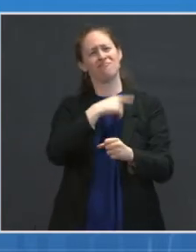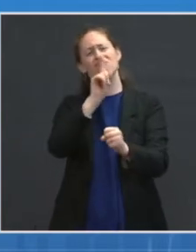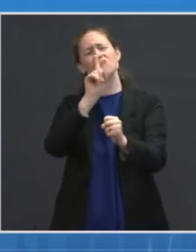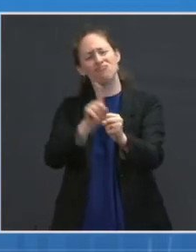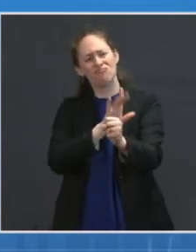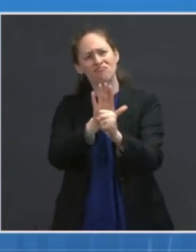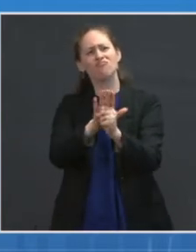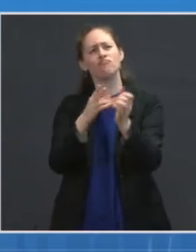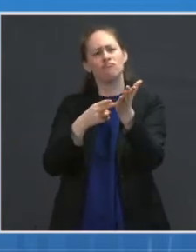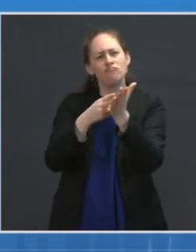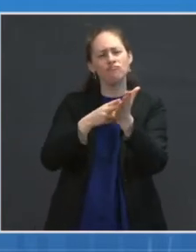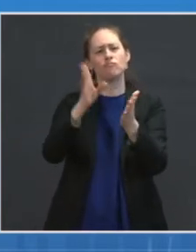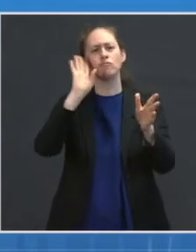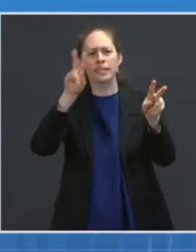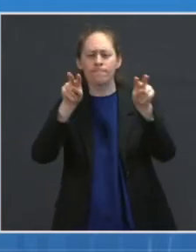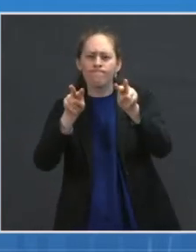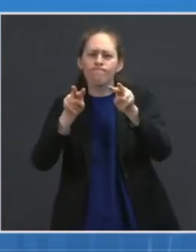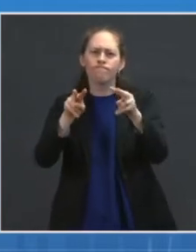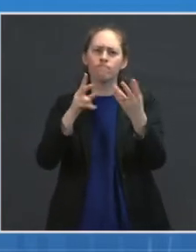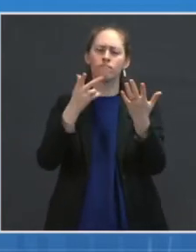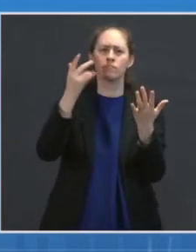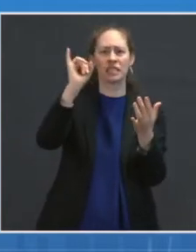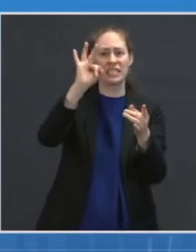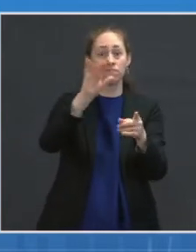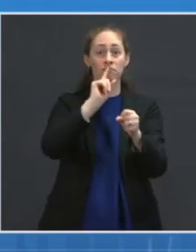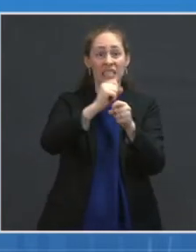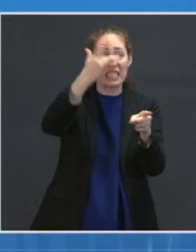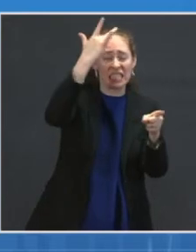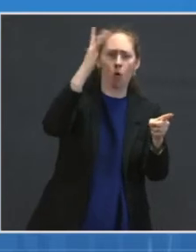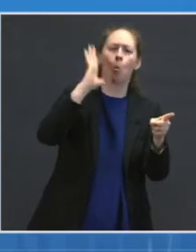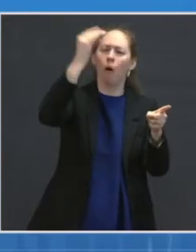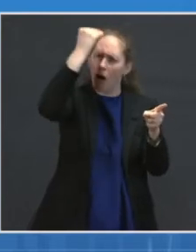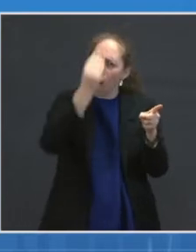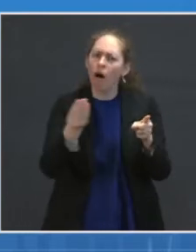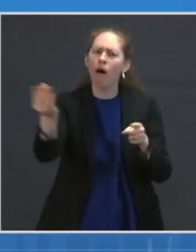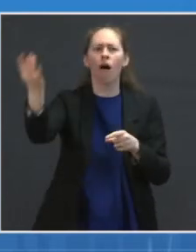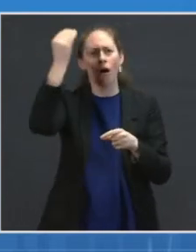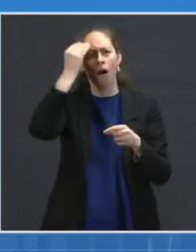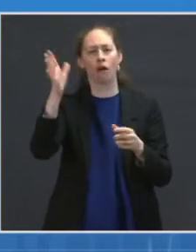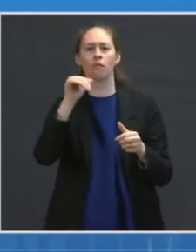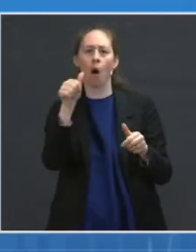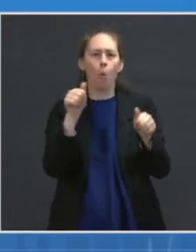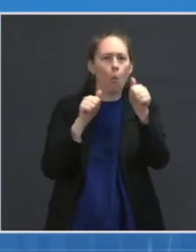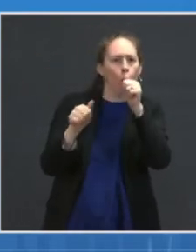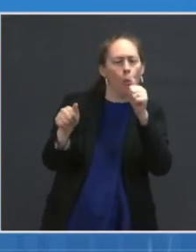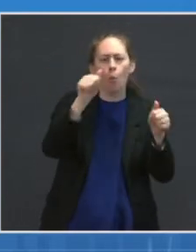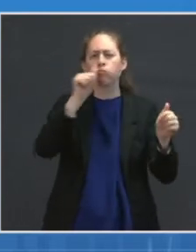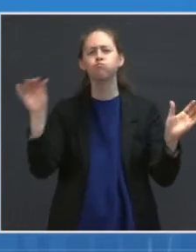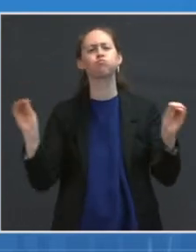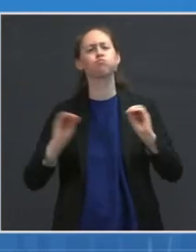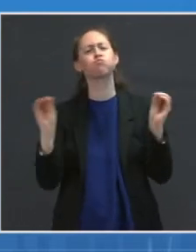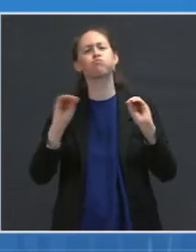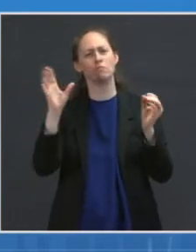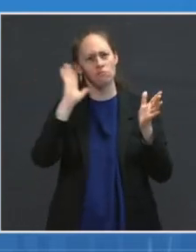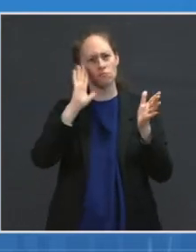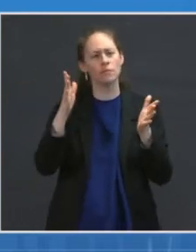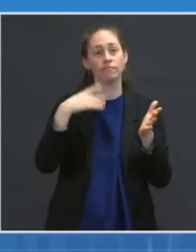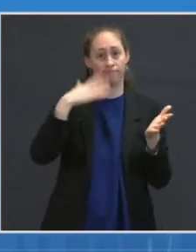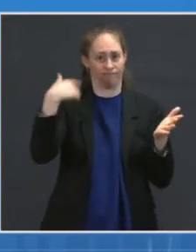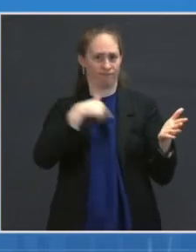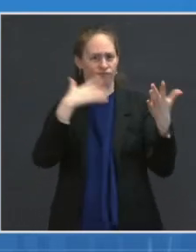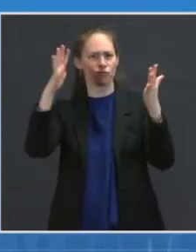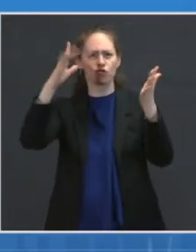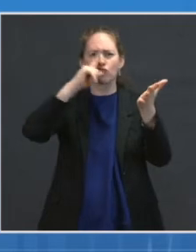frequently reporting on what we know. Today, CDC is releasing a study in the Morbidity and Mortality Weekly